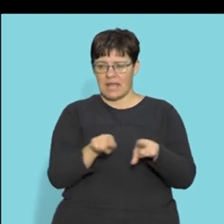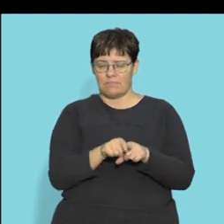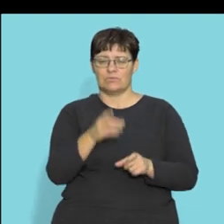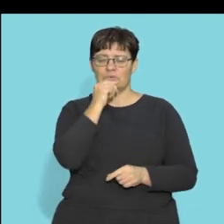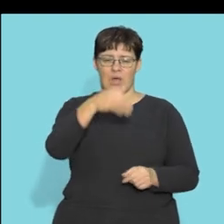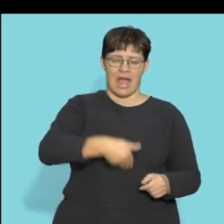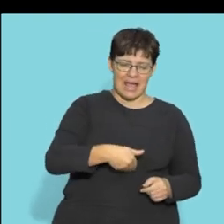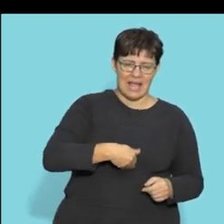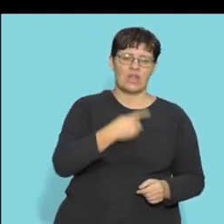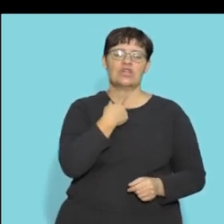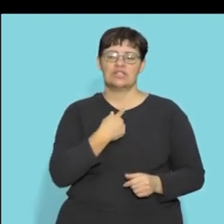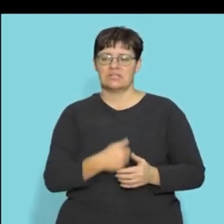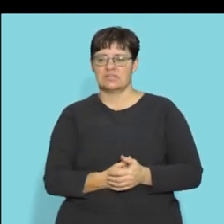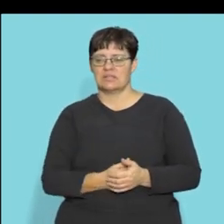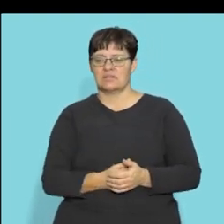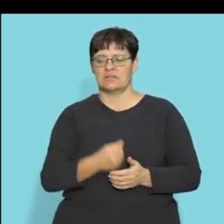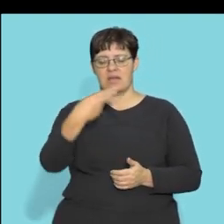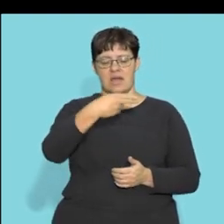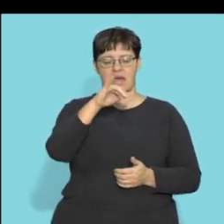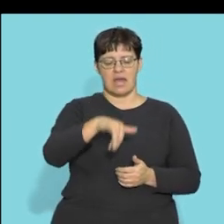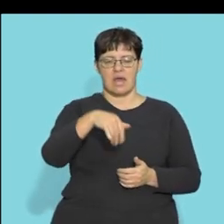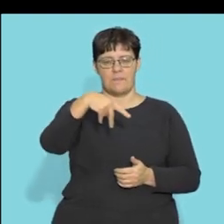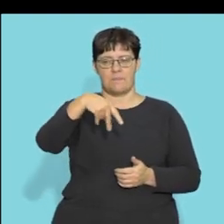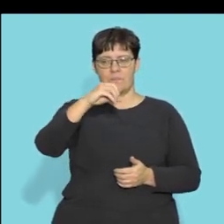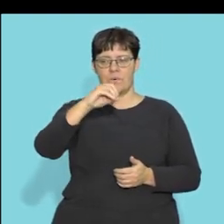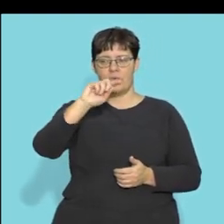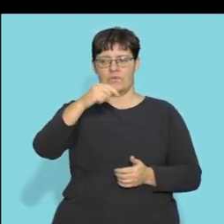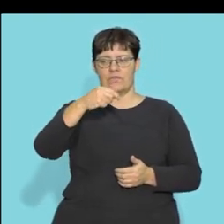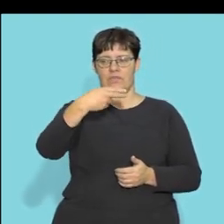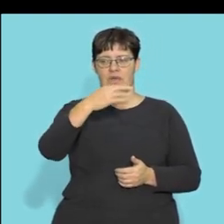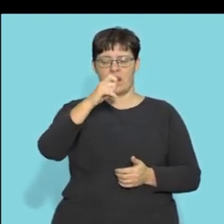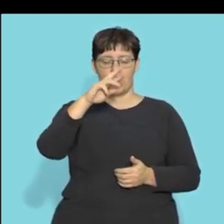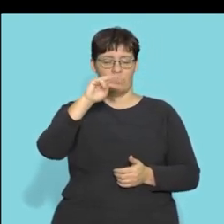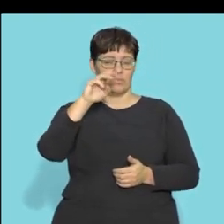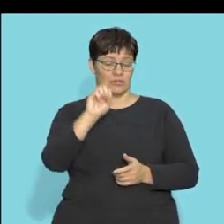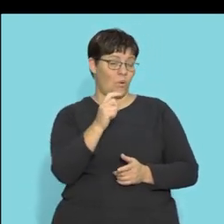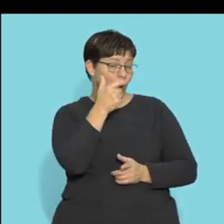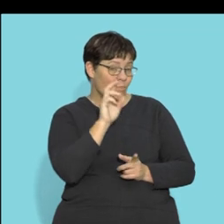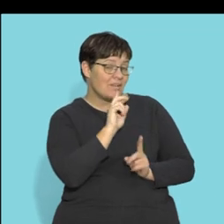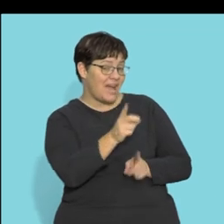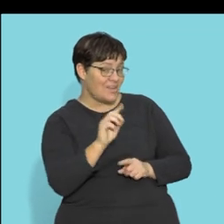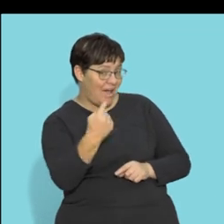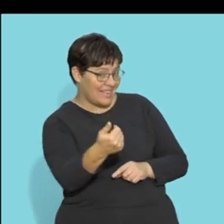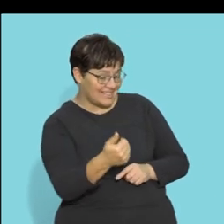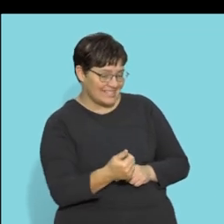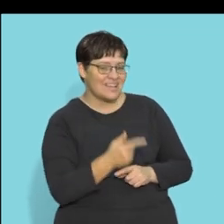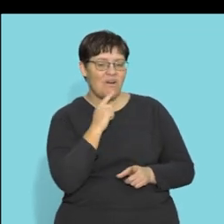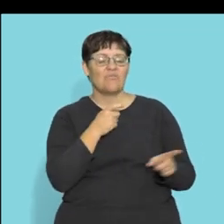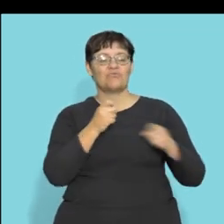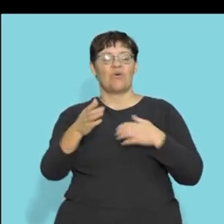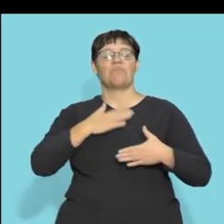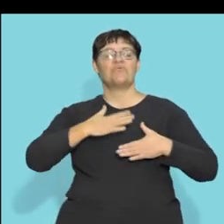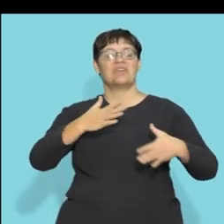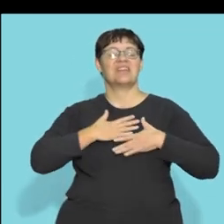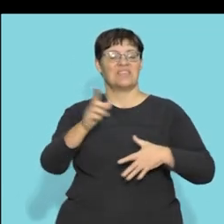the same part that's doing the hunger and the thirst it's a hypothalamus and i almost gave you the answer for the other one as well